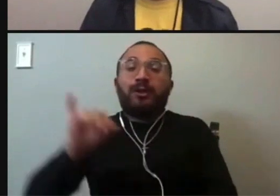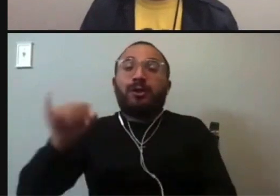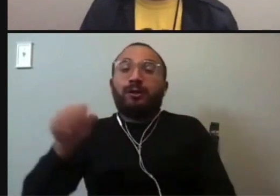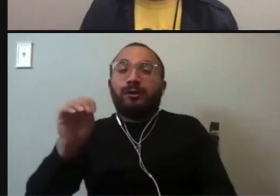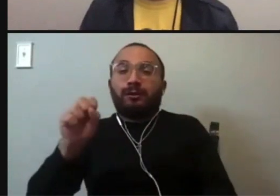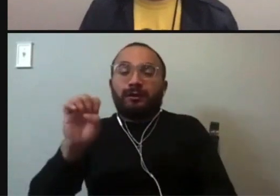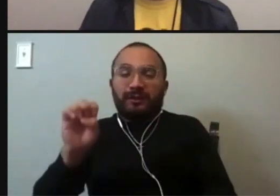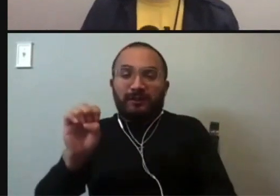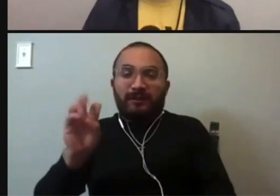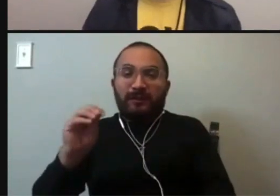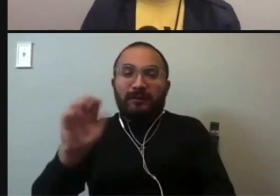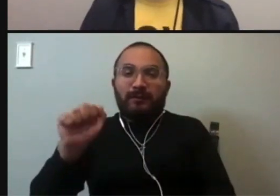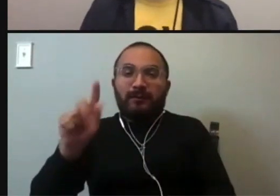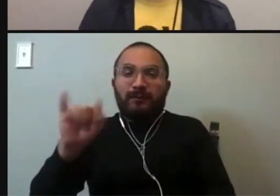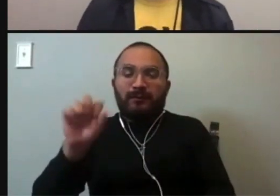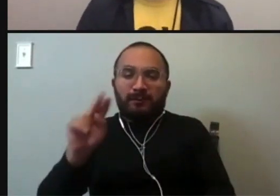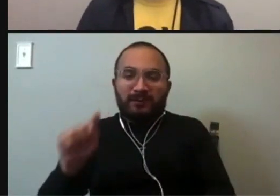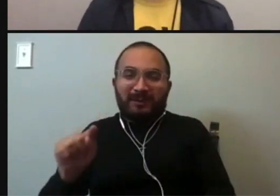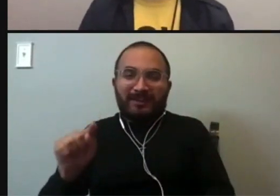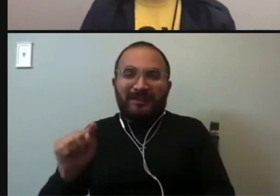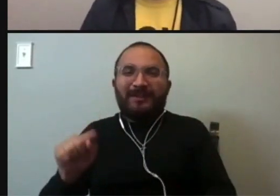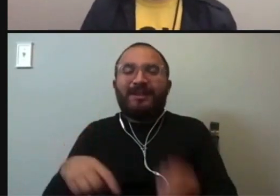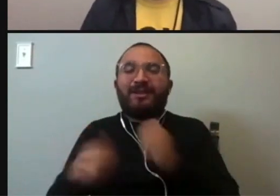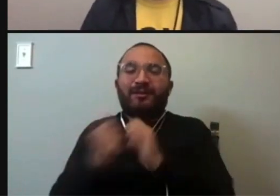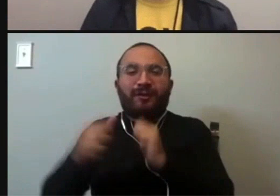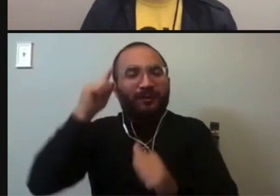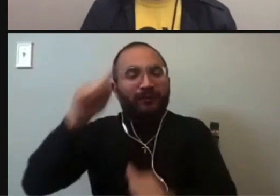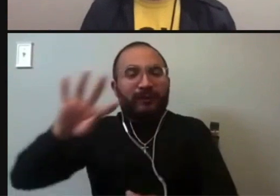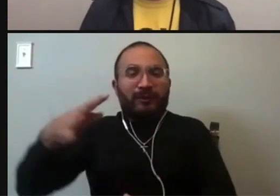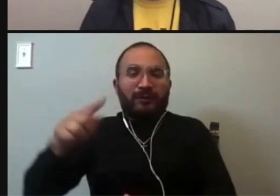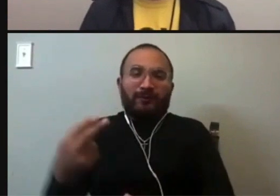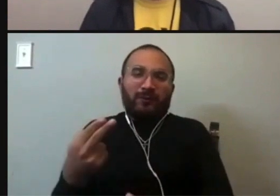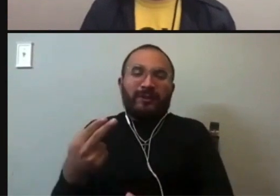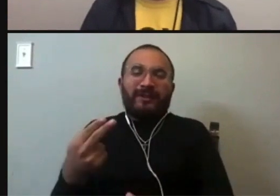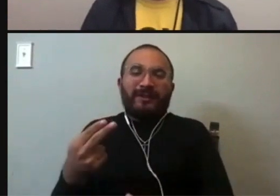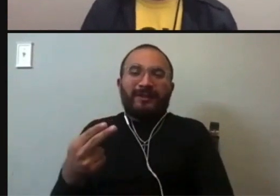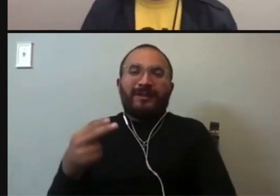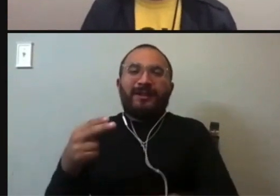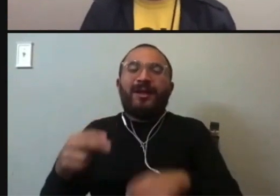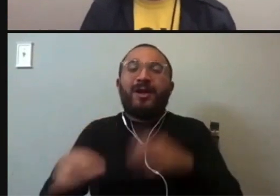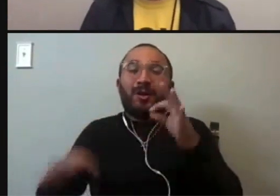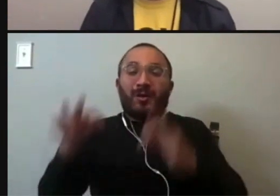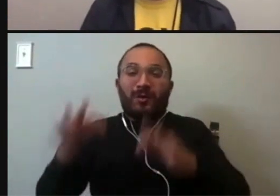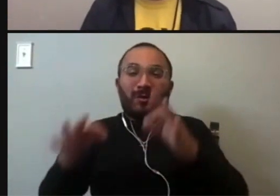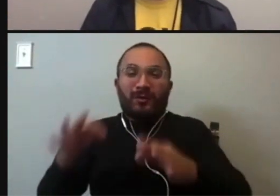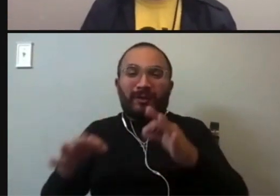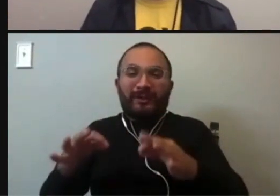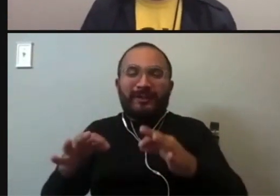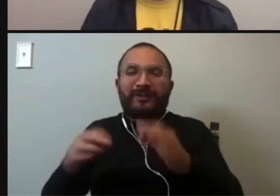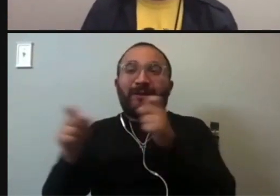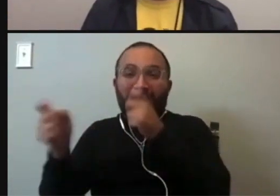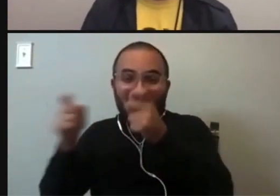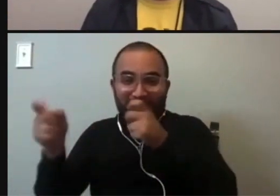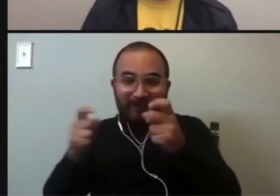is running for the Fourth Court of Appeals. Um, that court is composed of seven justices who hear both civil and criminal cases